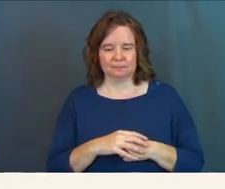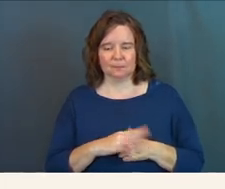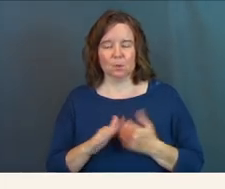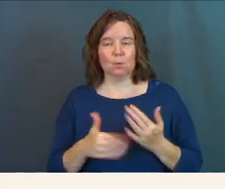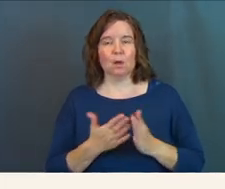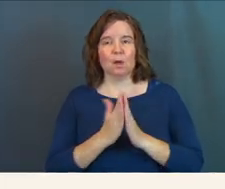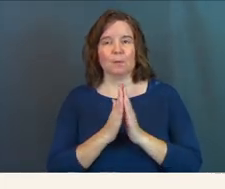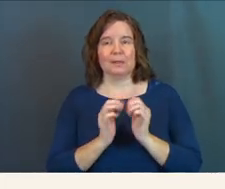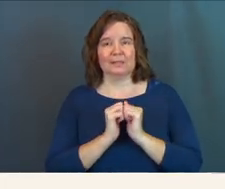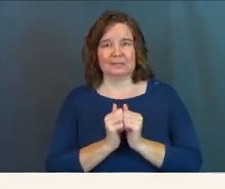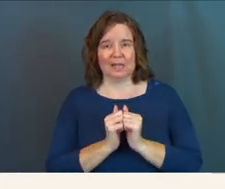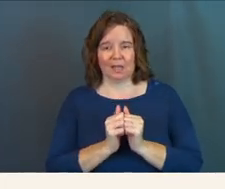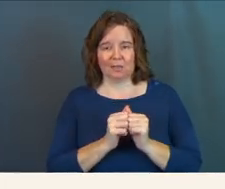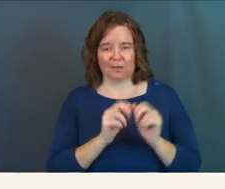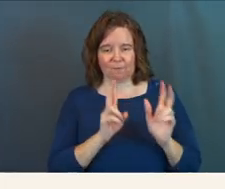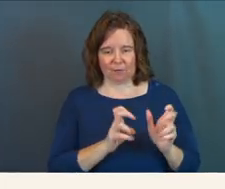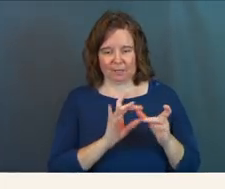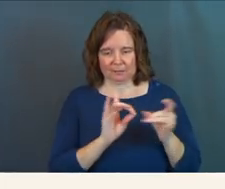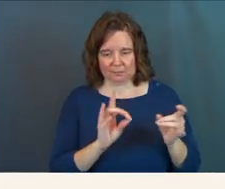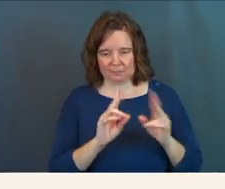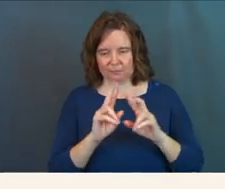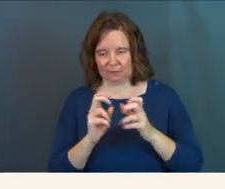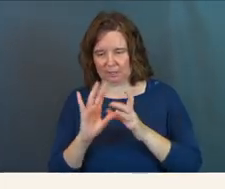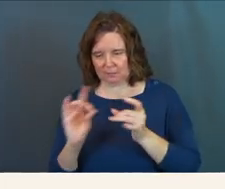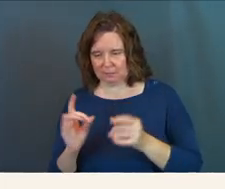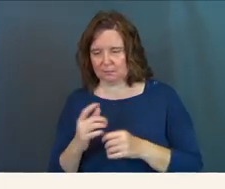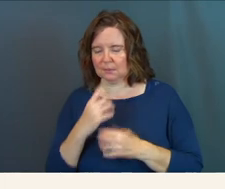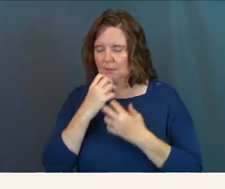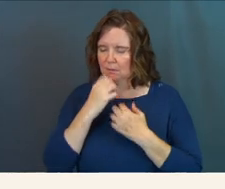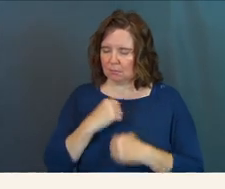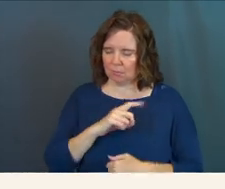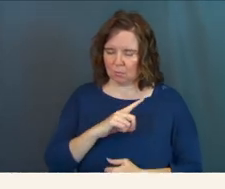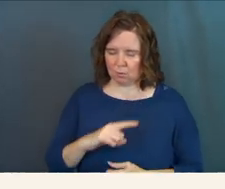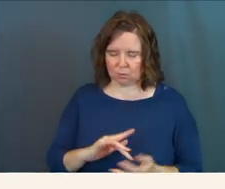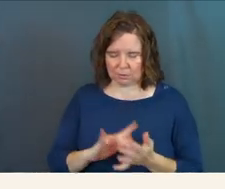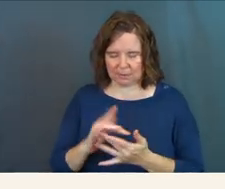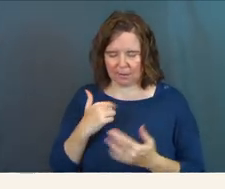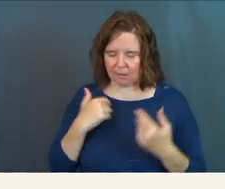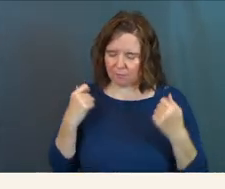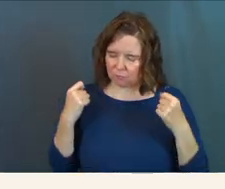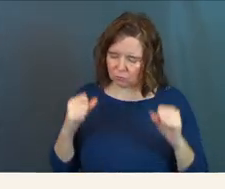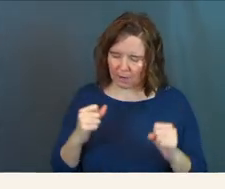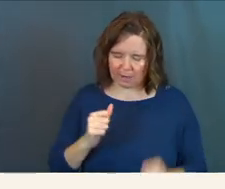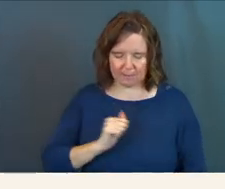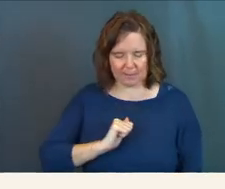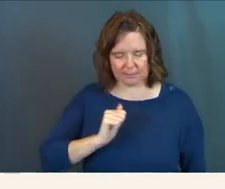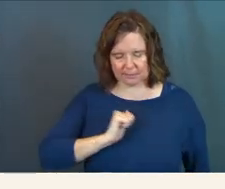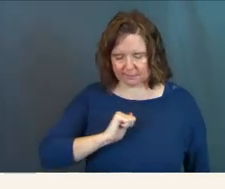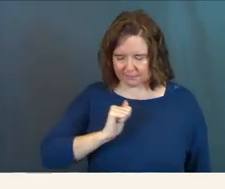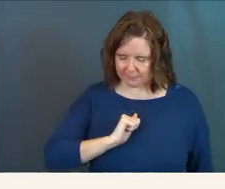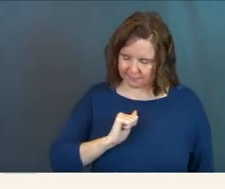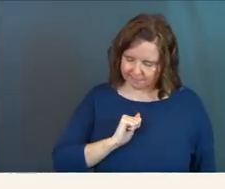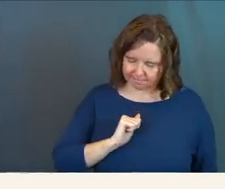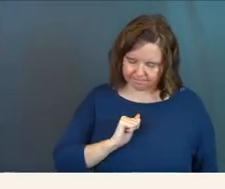We're all gonna pray this together. Phrase at a time. Dear Lord Jesus, I've tried it on my own